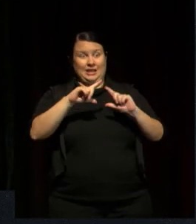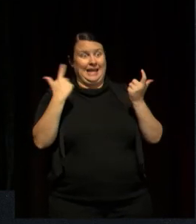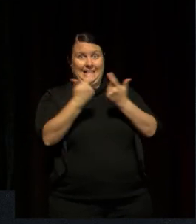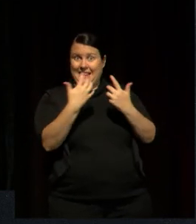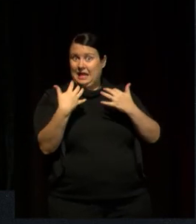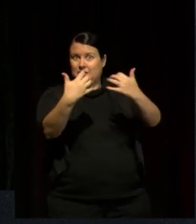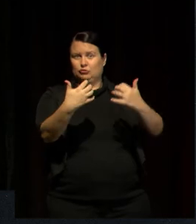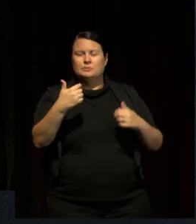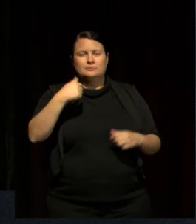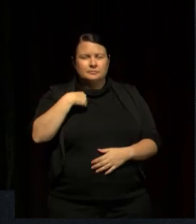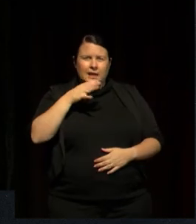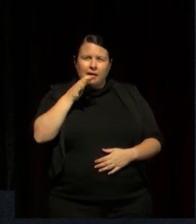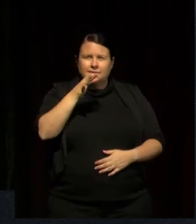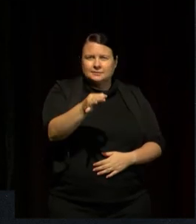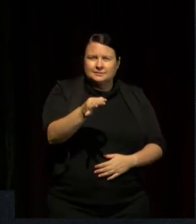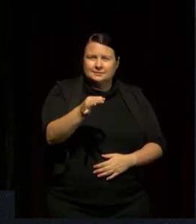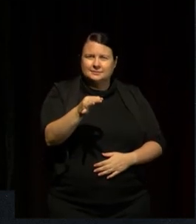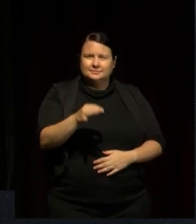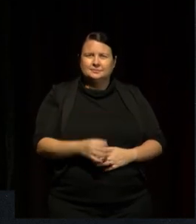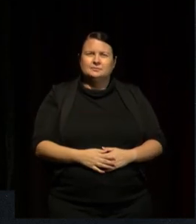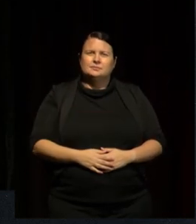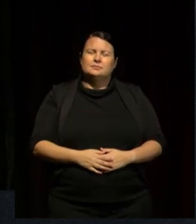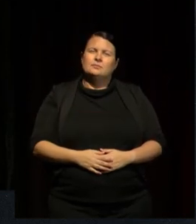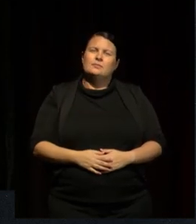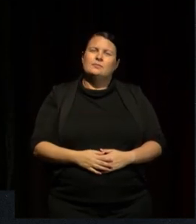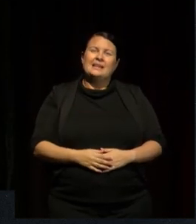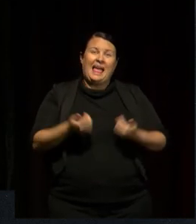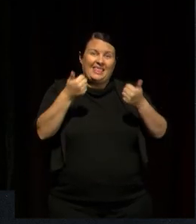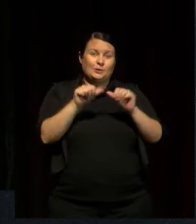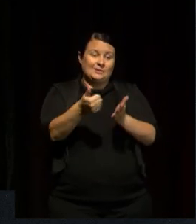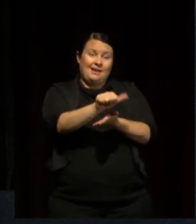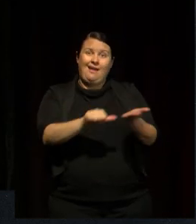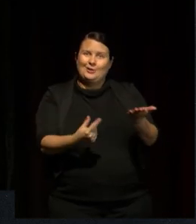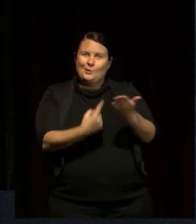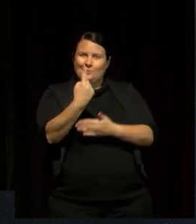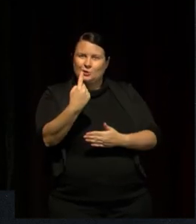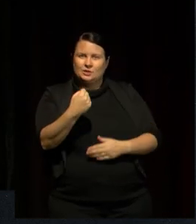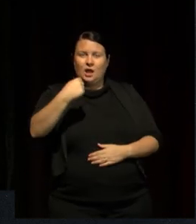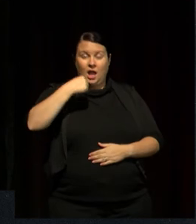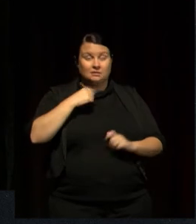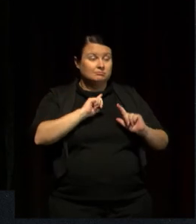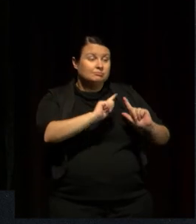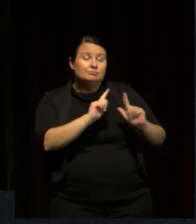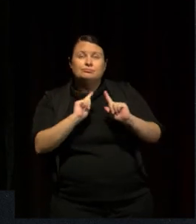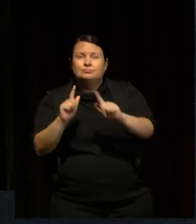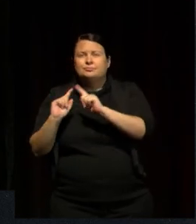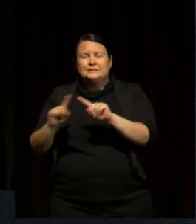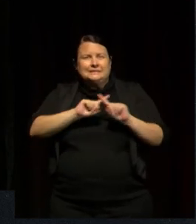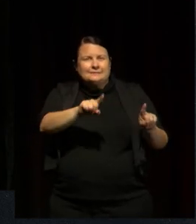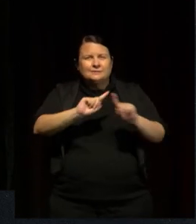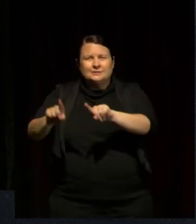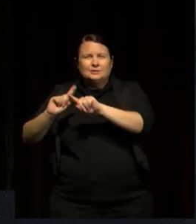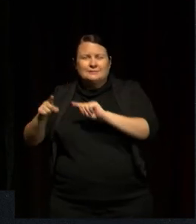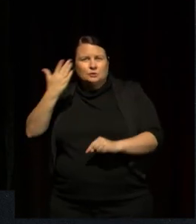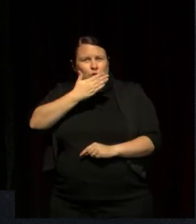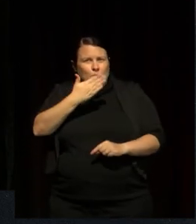ways, using the open-ended vehicle of art, I went out to find children's ideas. And I was prompted to do